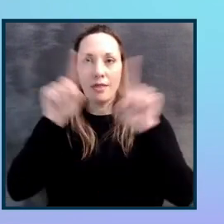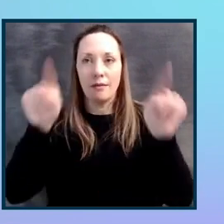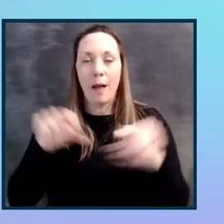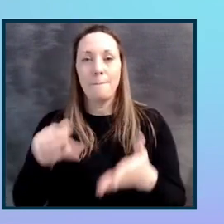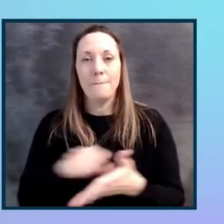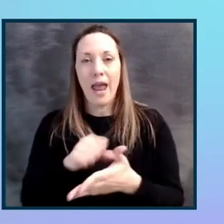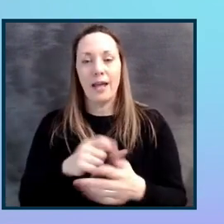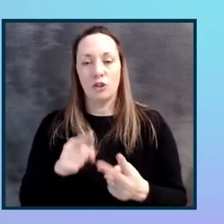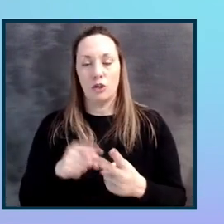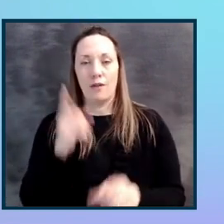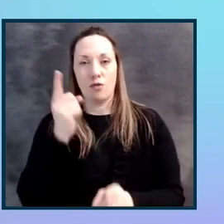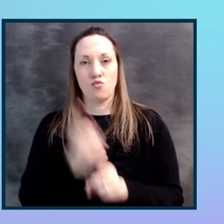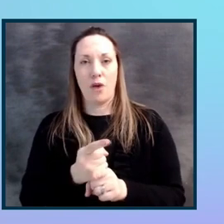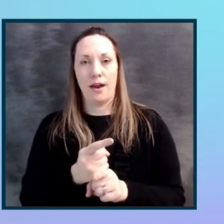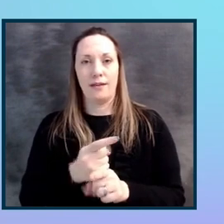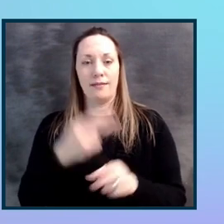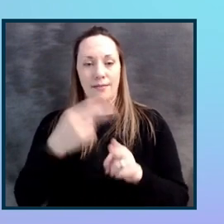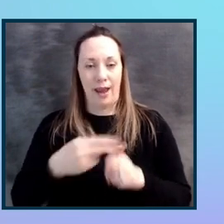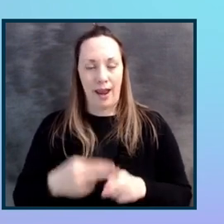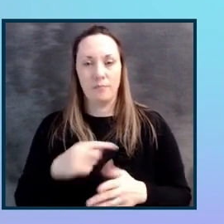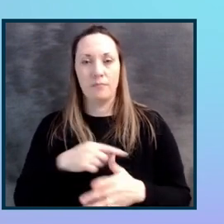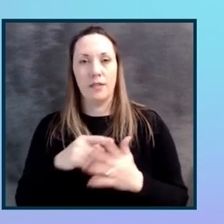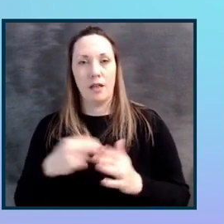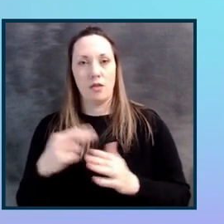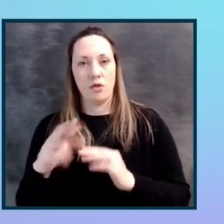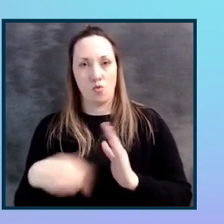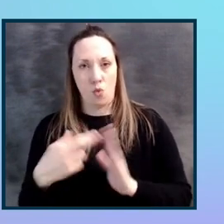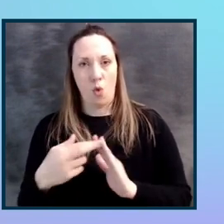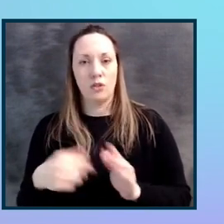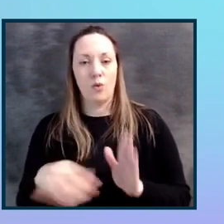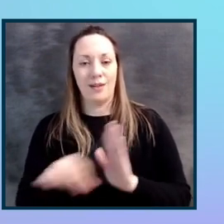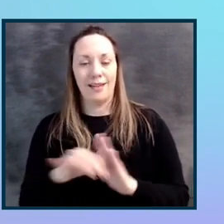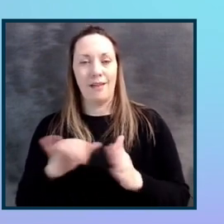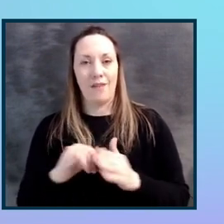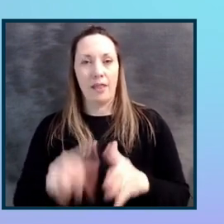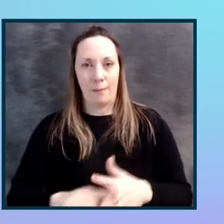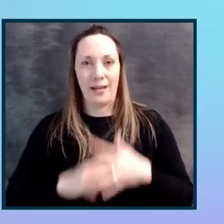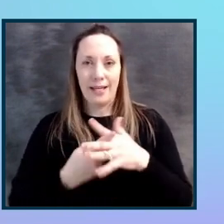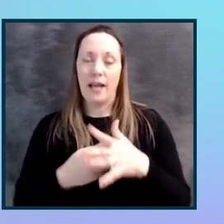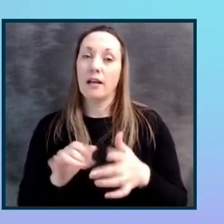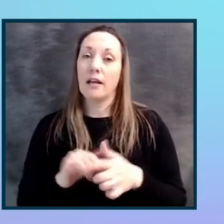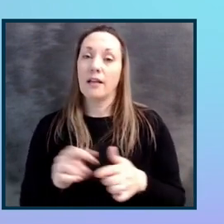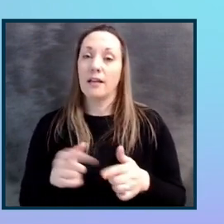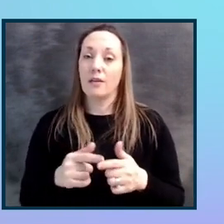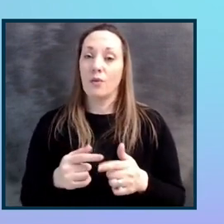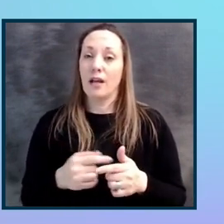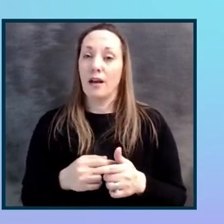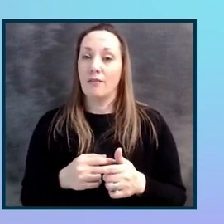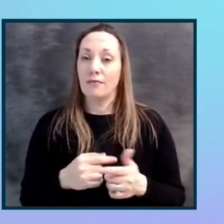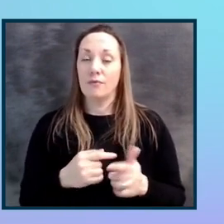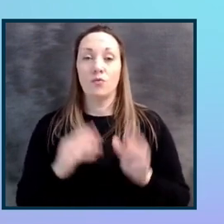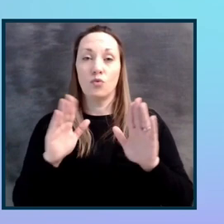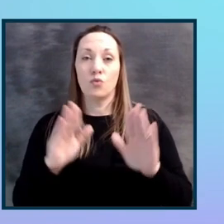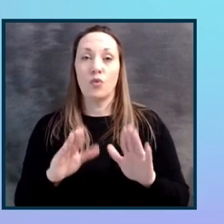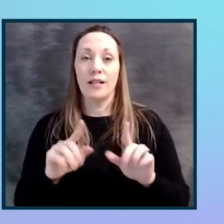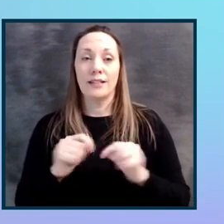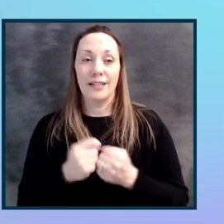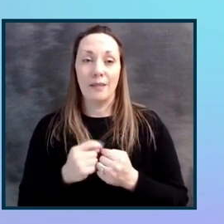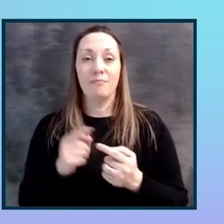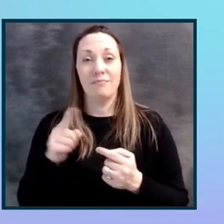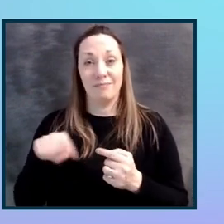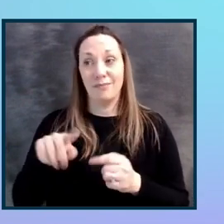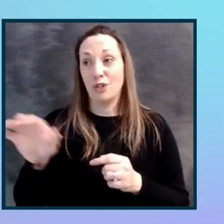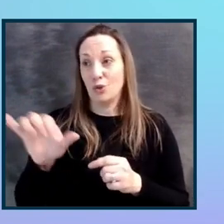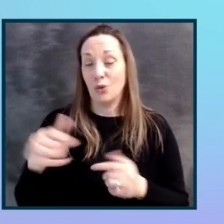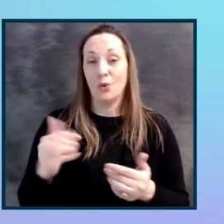names and roles and things actually identified up front. And we have a really great UX writing team at UT as well. So they've been doing